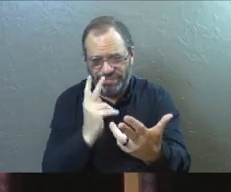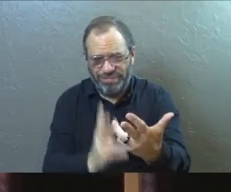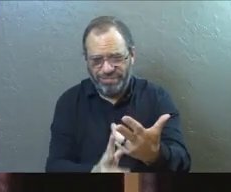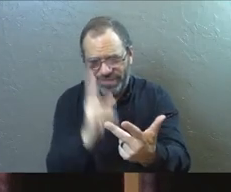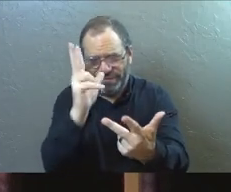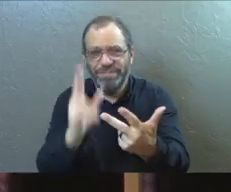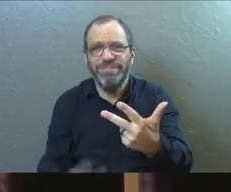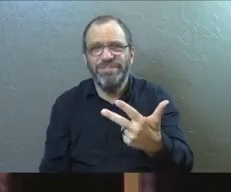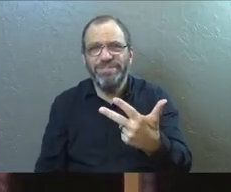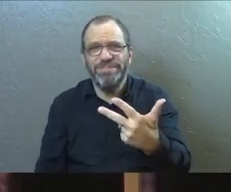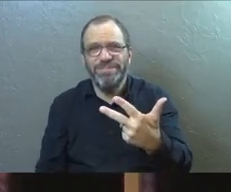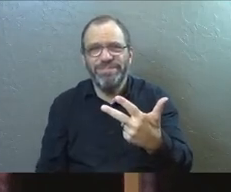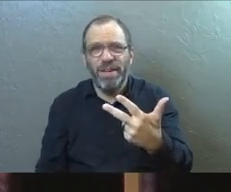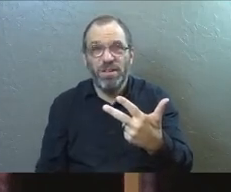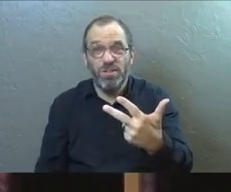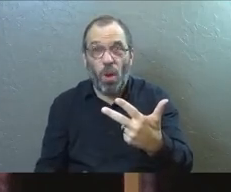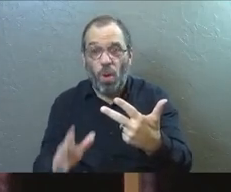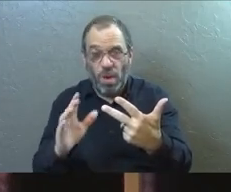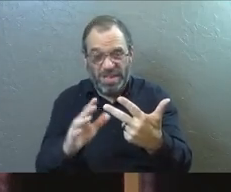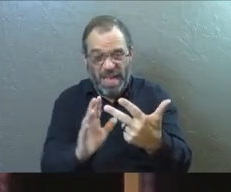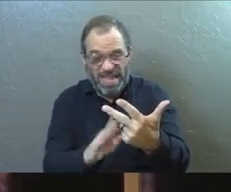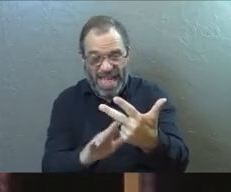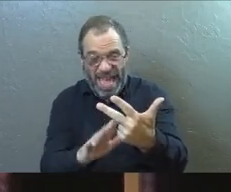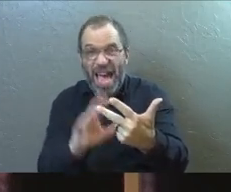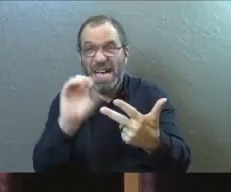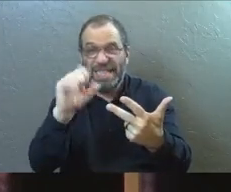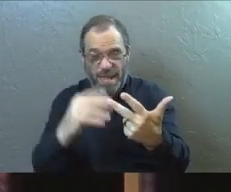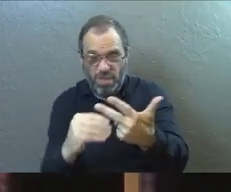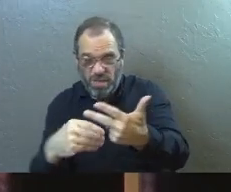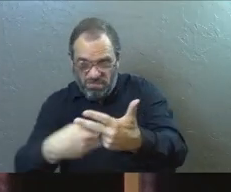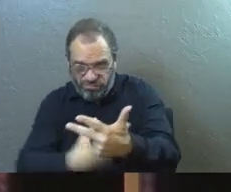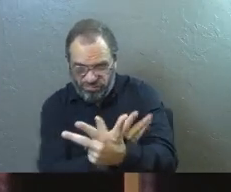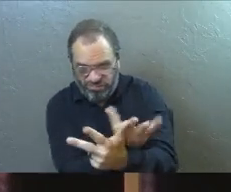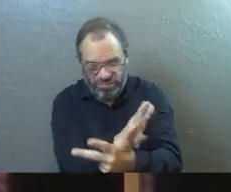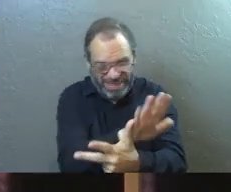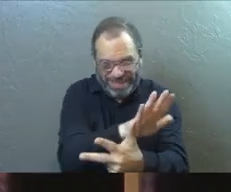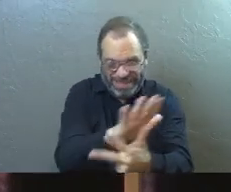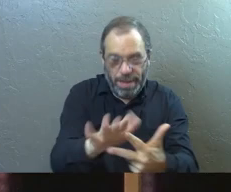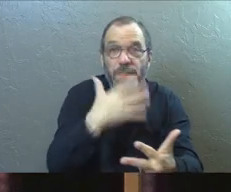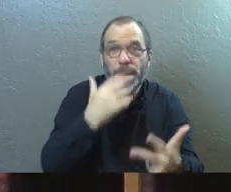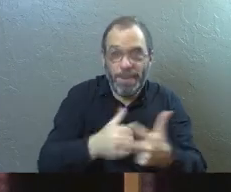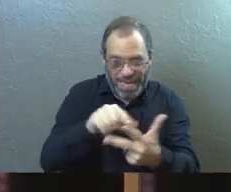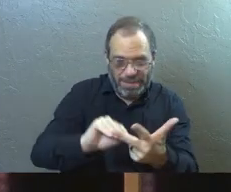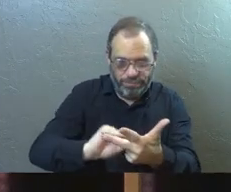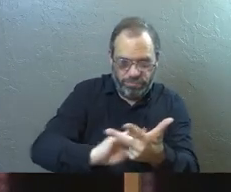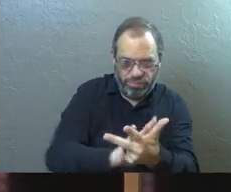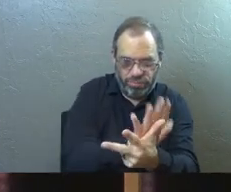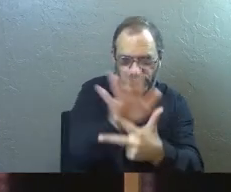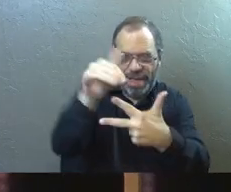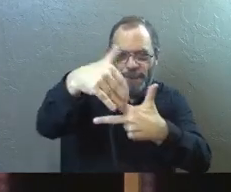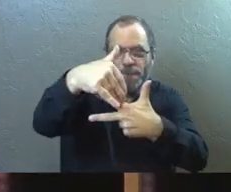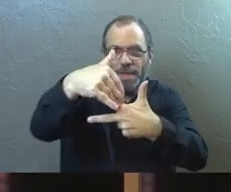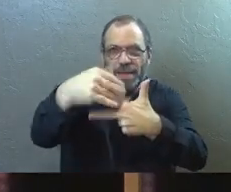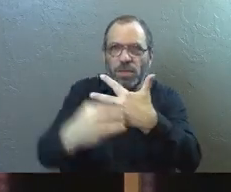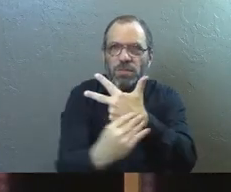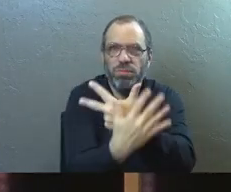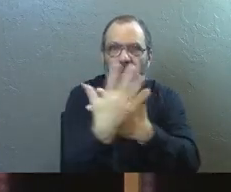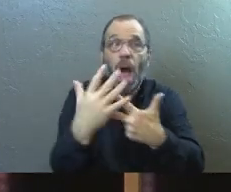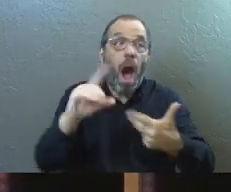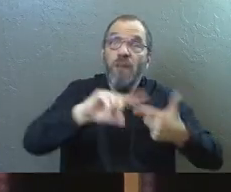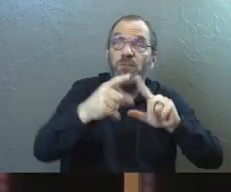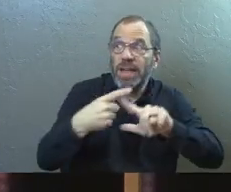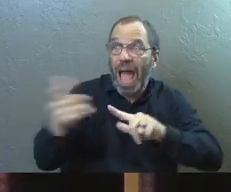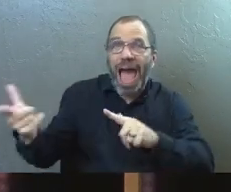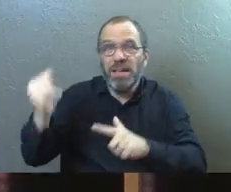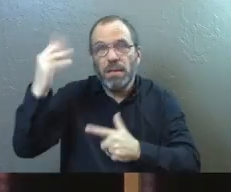those good things so that all that nutritious sap is going to go to the best things. Because there's been friendships in my life that